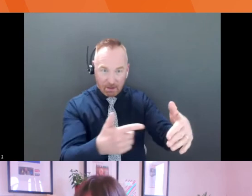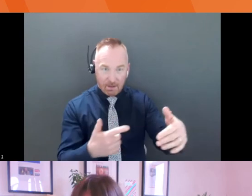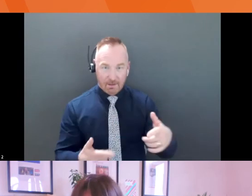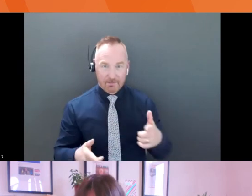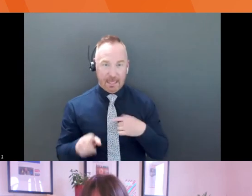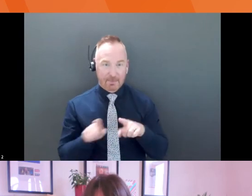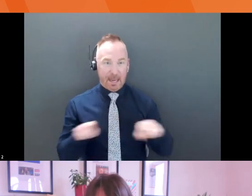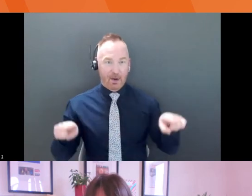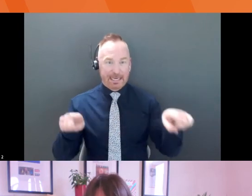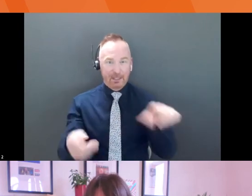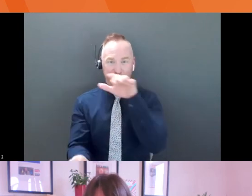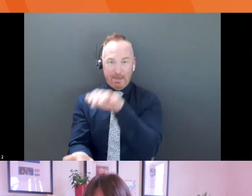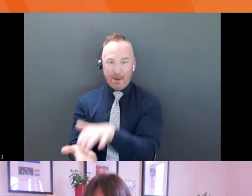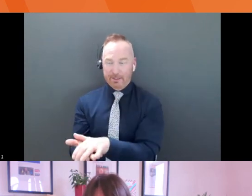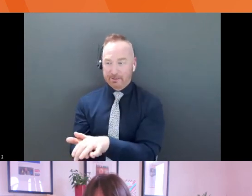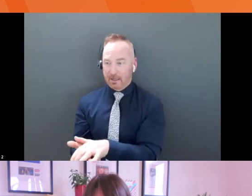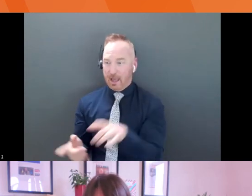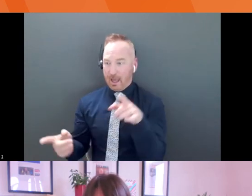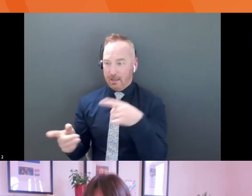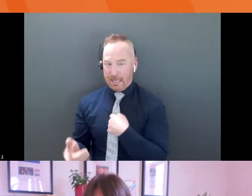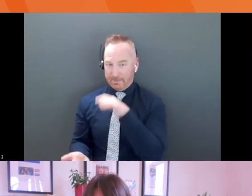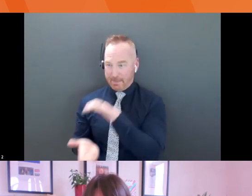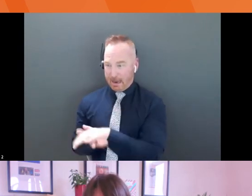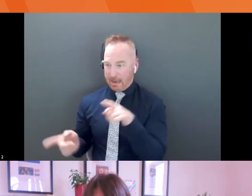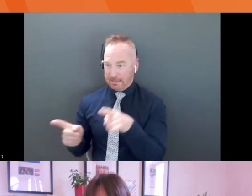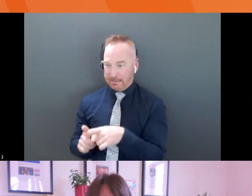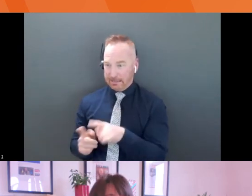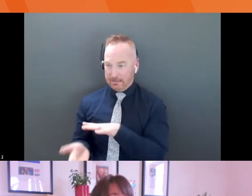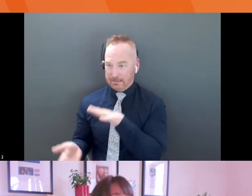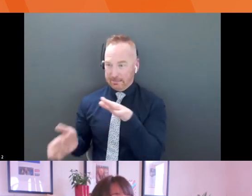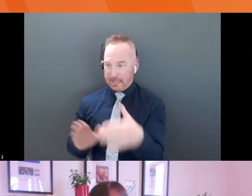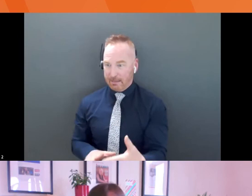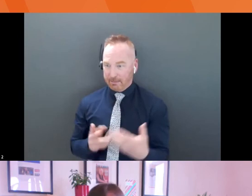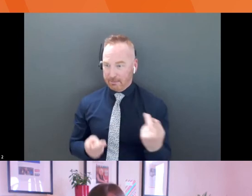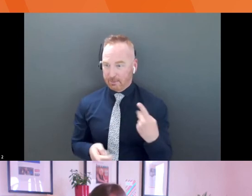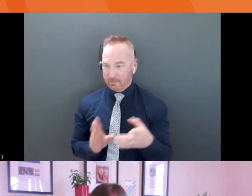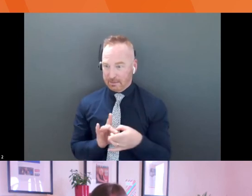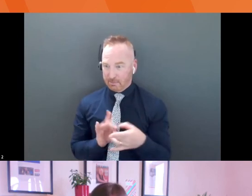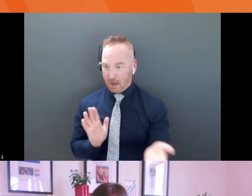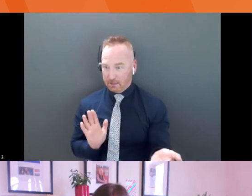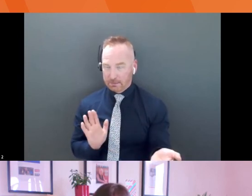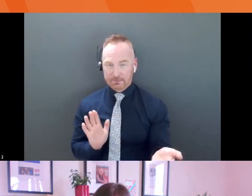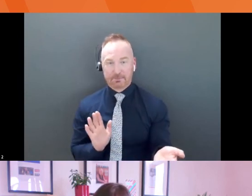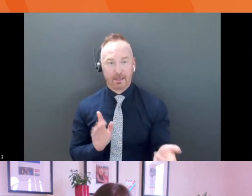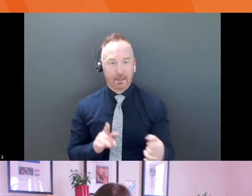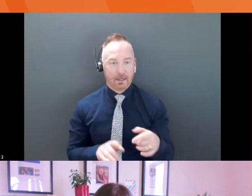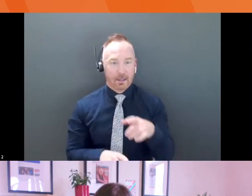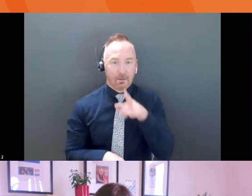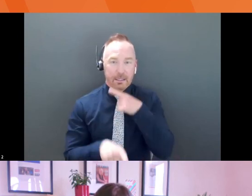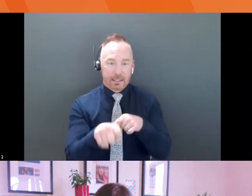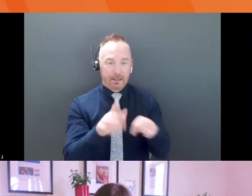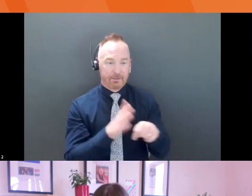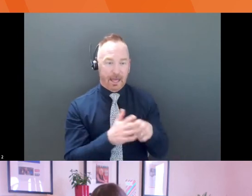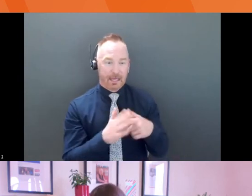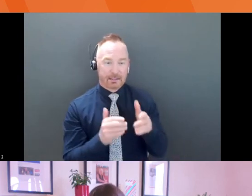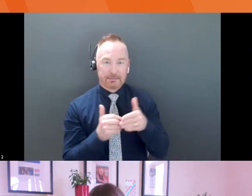I'm not sure, but yeah. Yeah, no, the question came in ahead of time. So I'm not sure. Long So long-term investors. Uh, so these